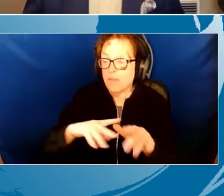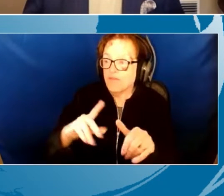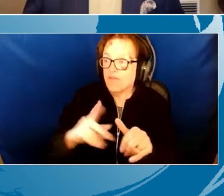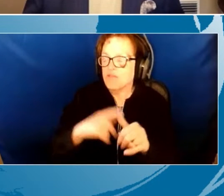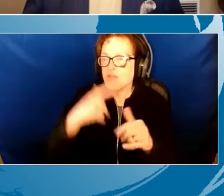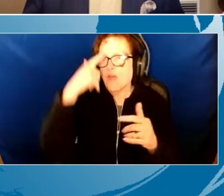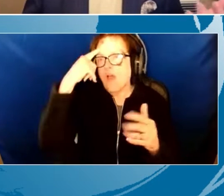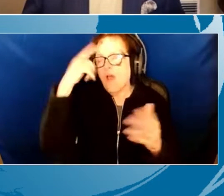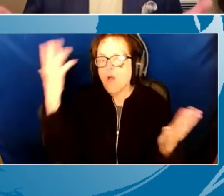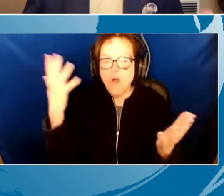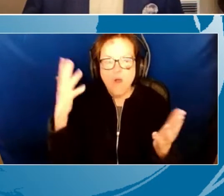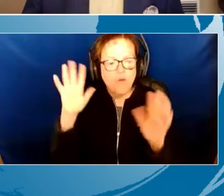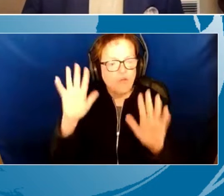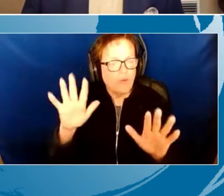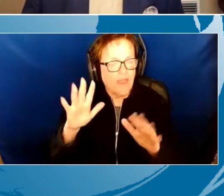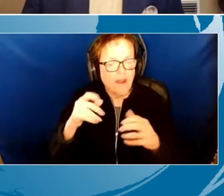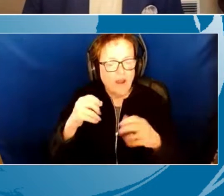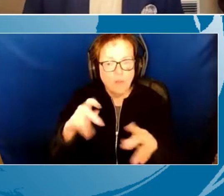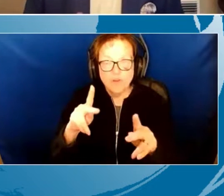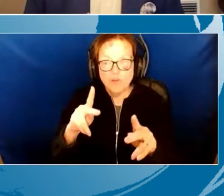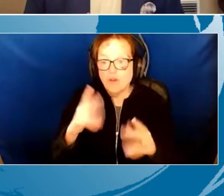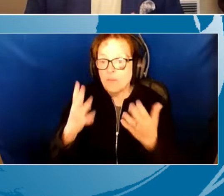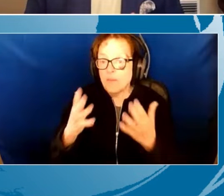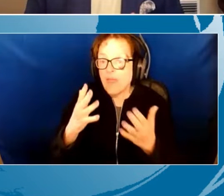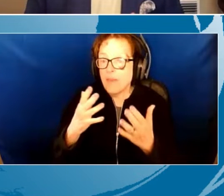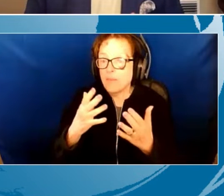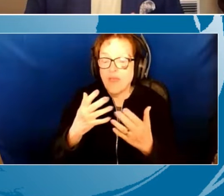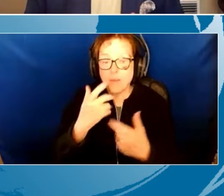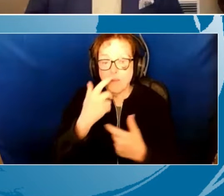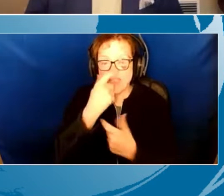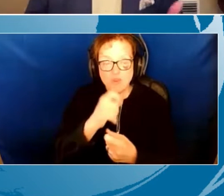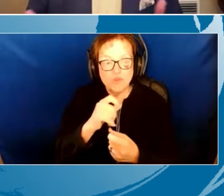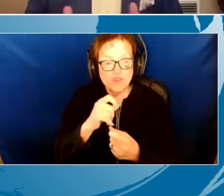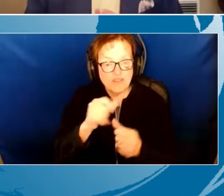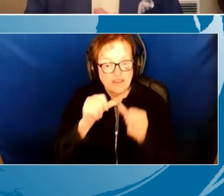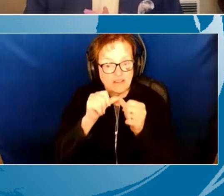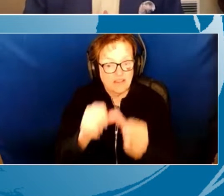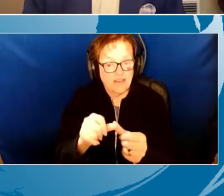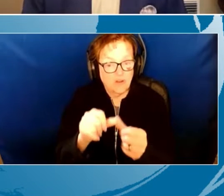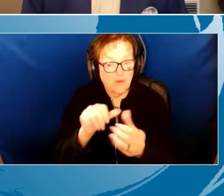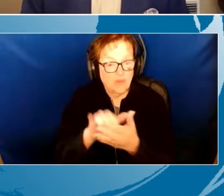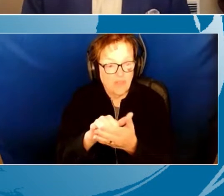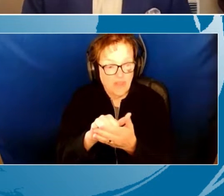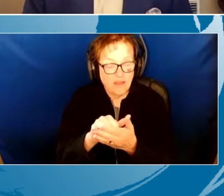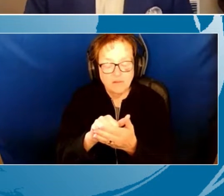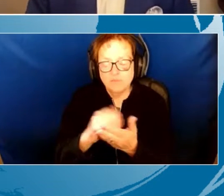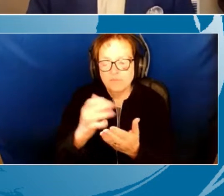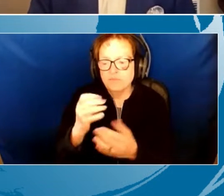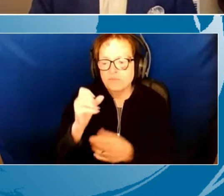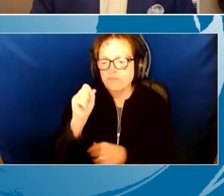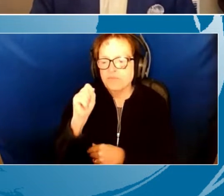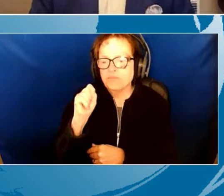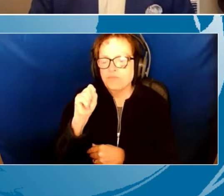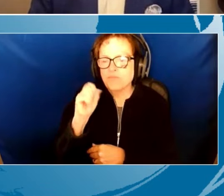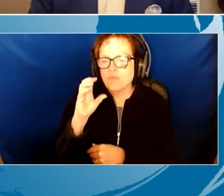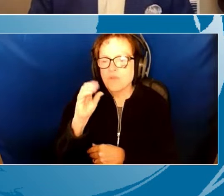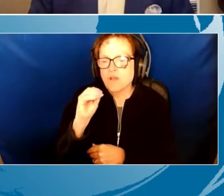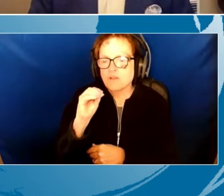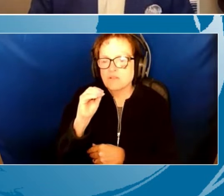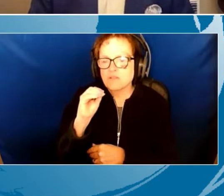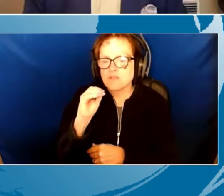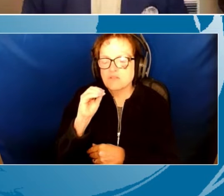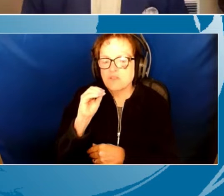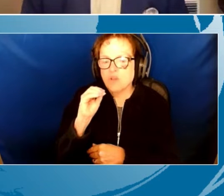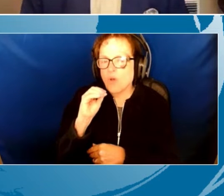opportunity this is. I think I might be interested in doing this. So I agreed. It wasn't later until I learned